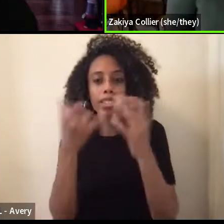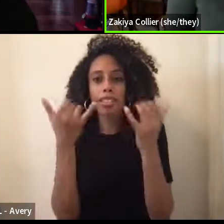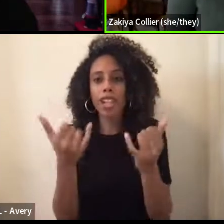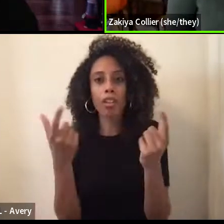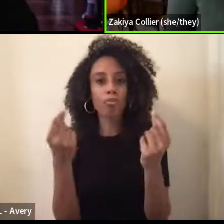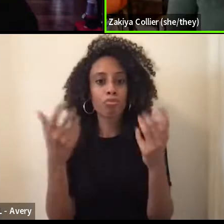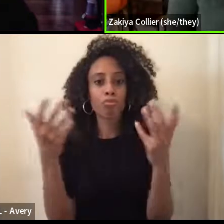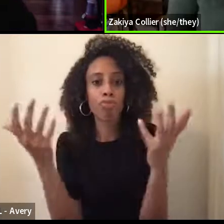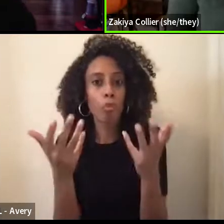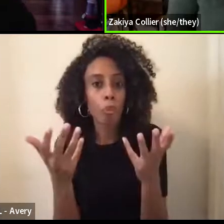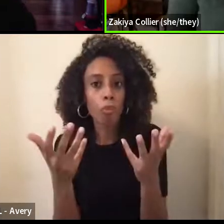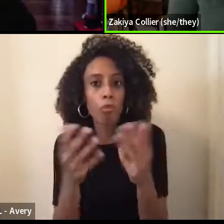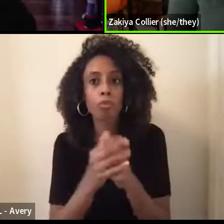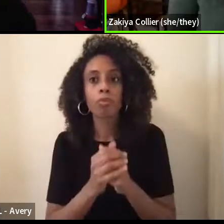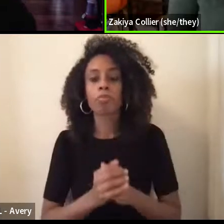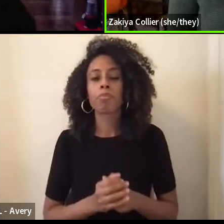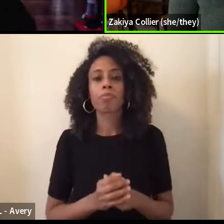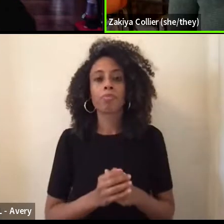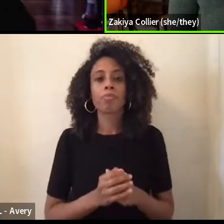it? Um,